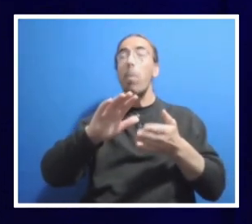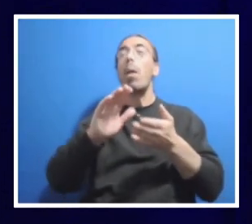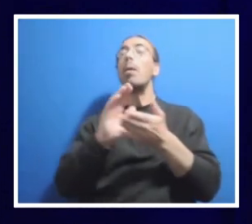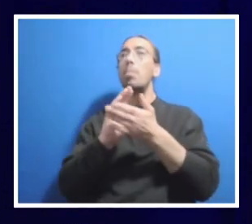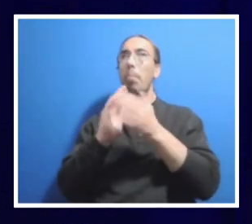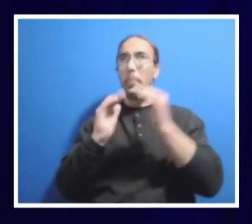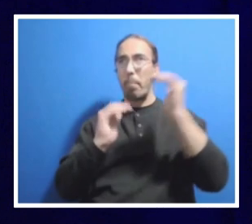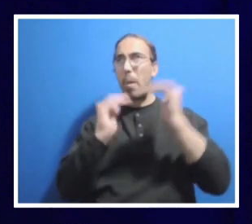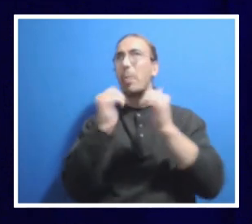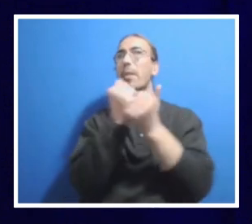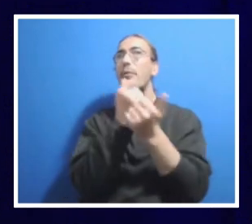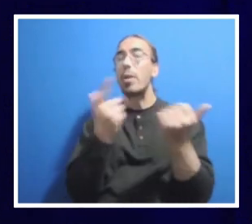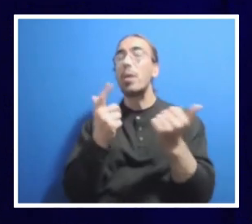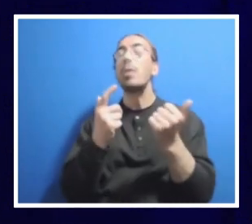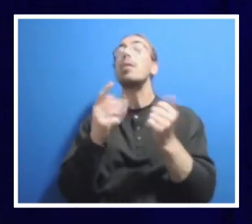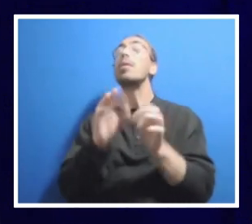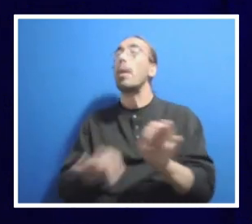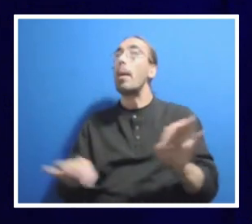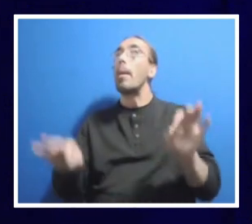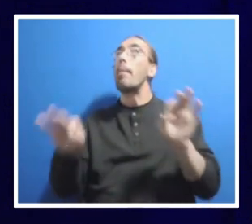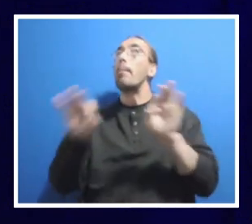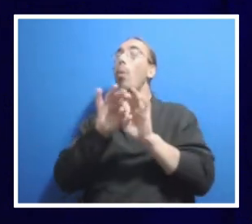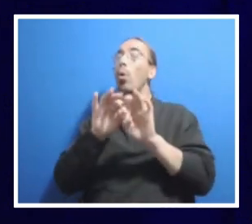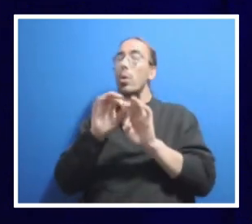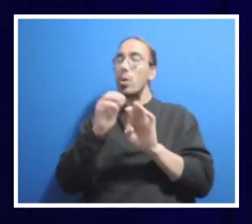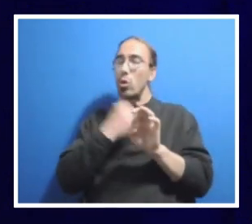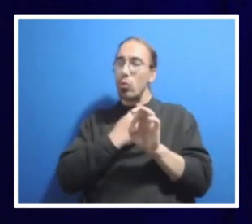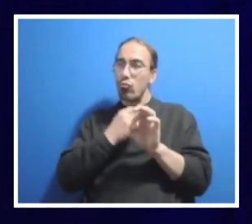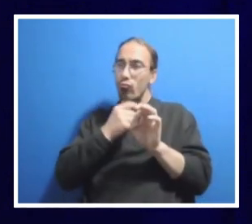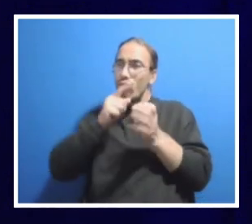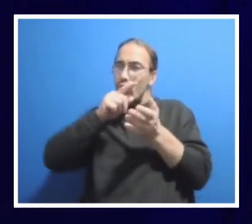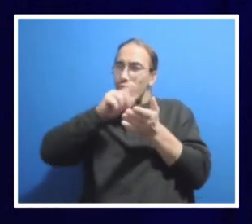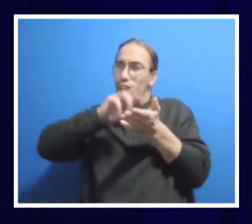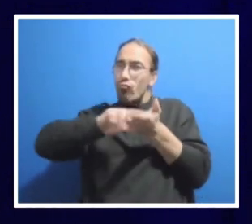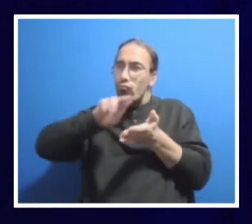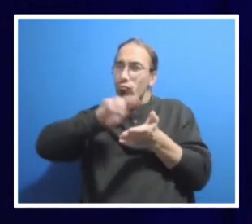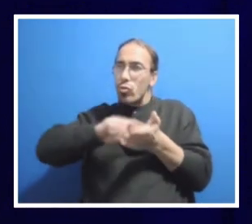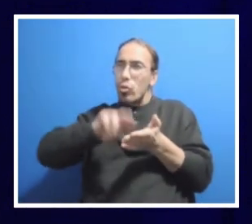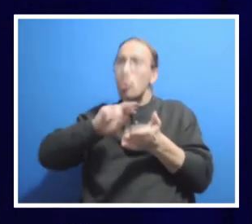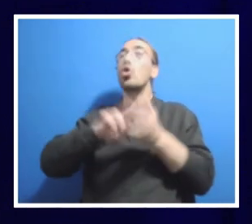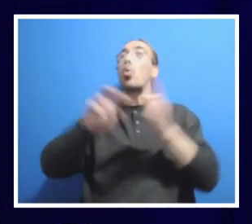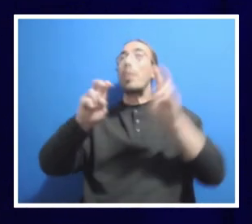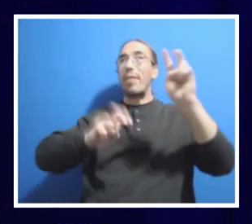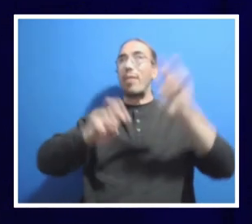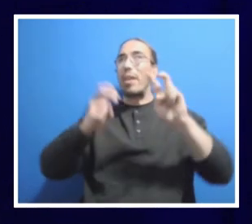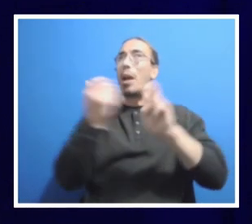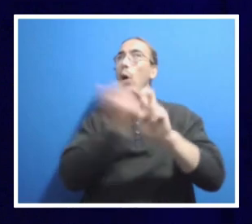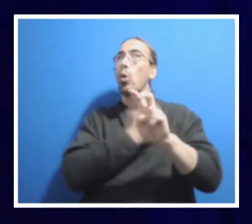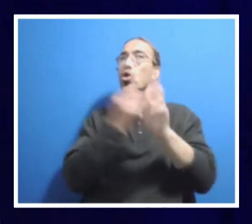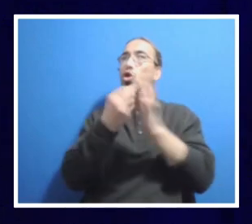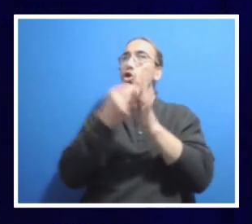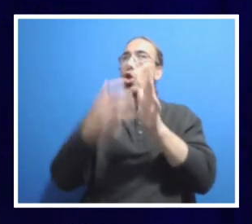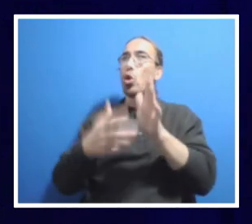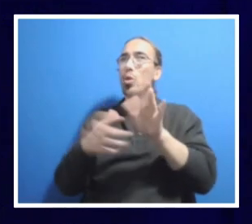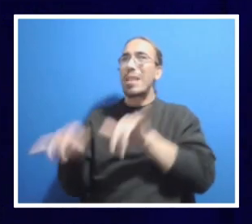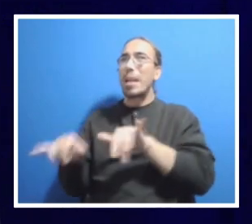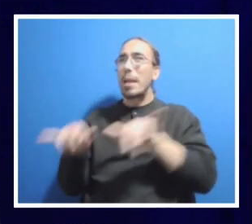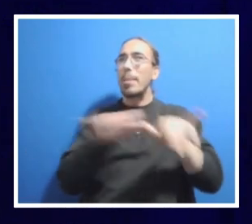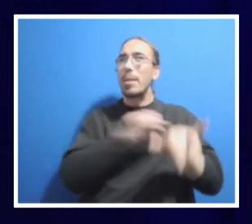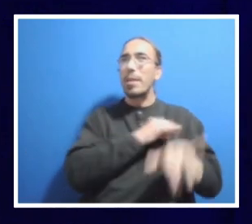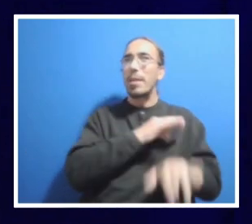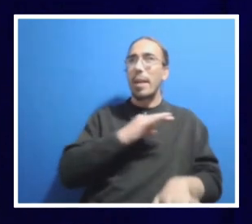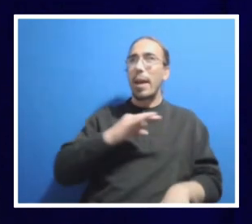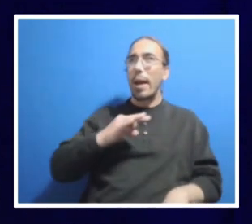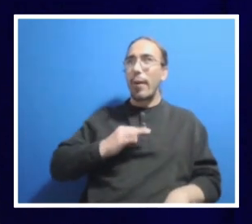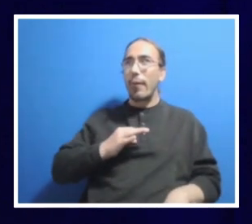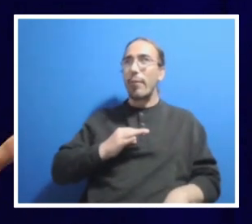to be good stewards of our resources so we can invest in our students, invest in our faculty and staff and make Penn